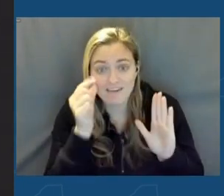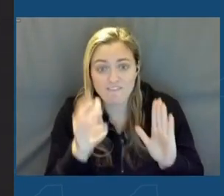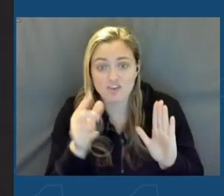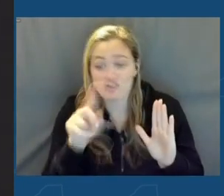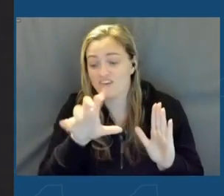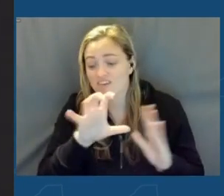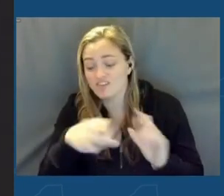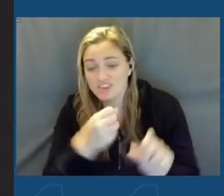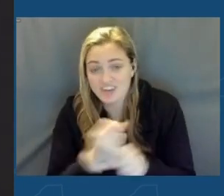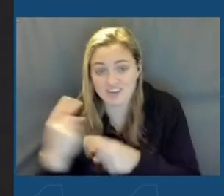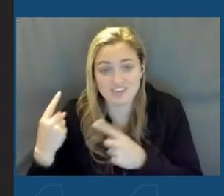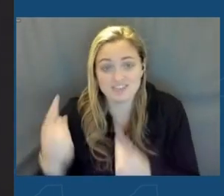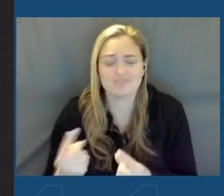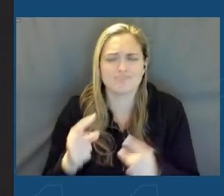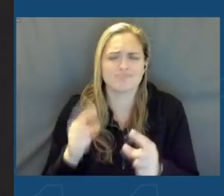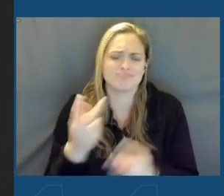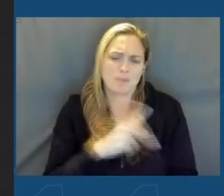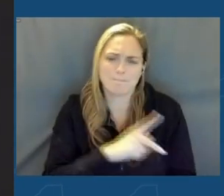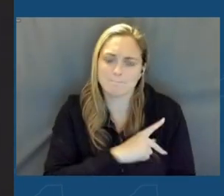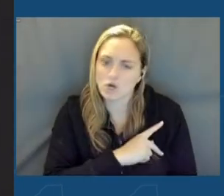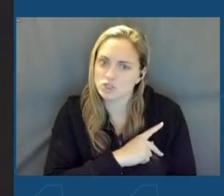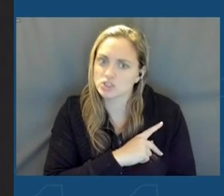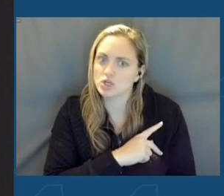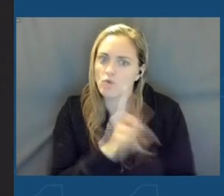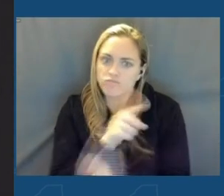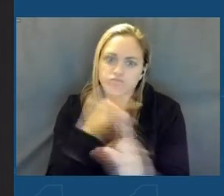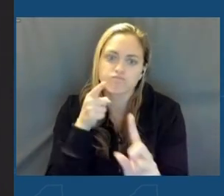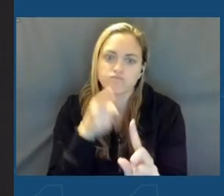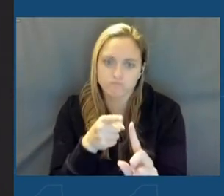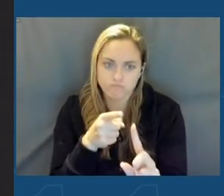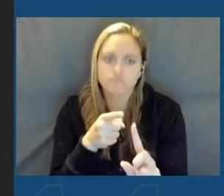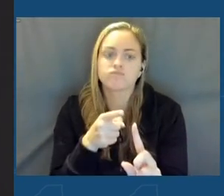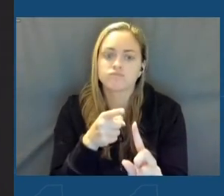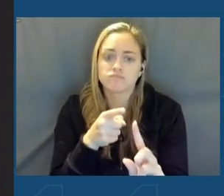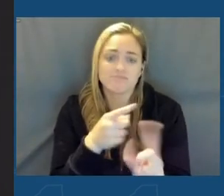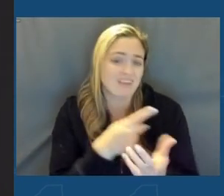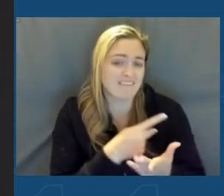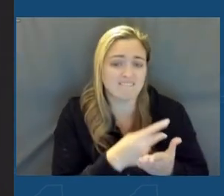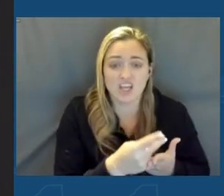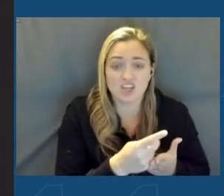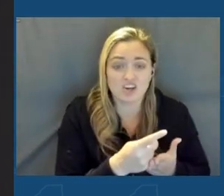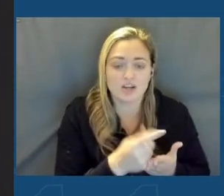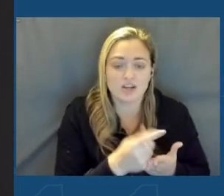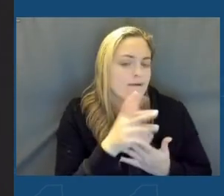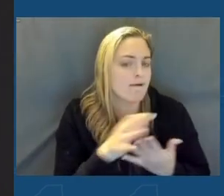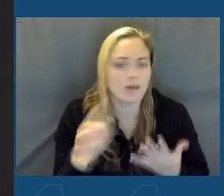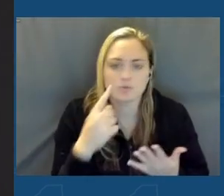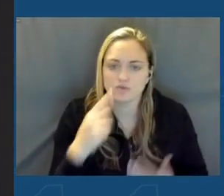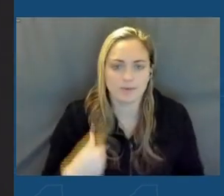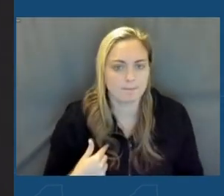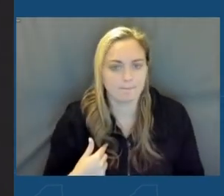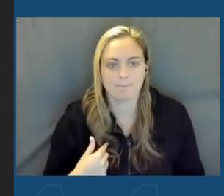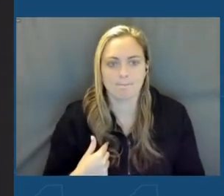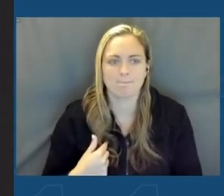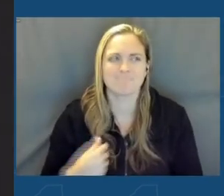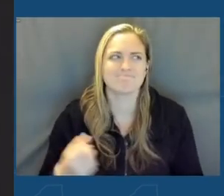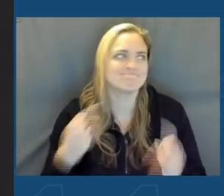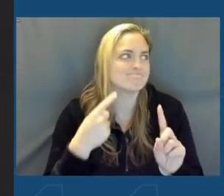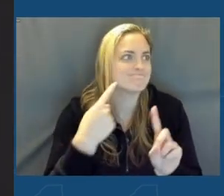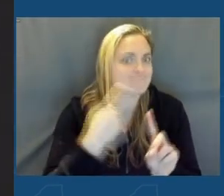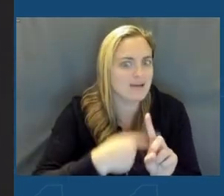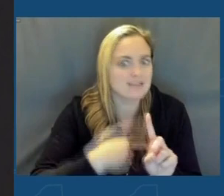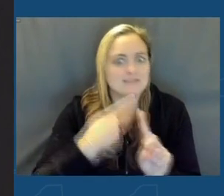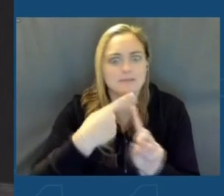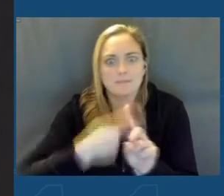years, this is a personal quest. And failure was not an option. After months of dinners and phone